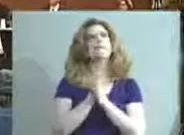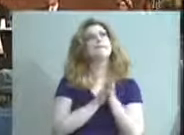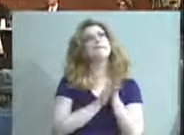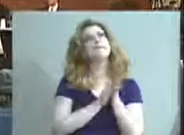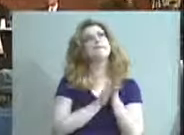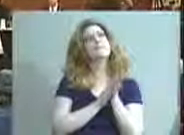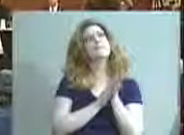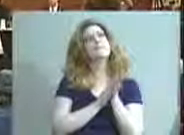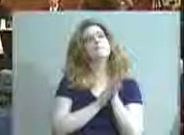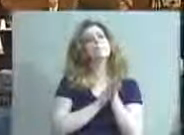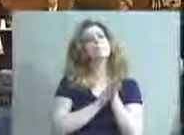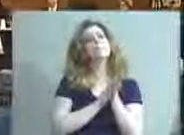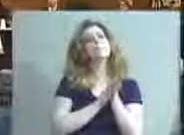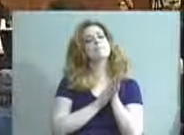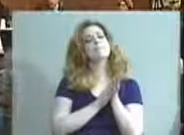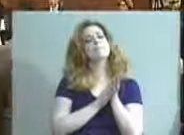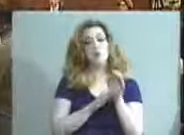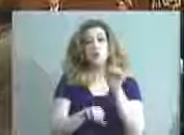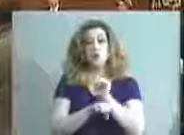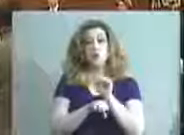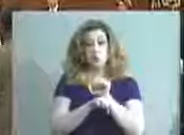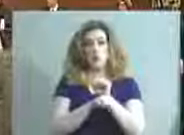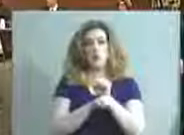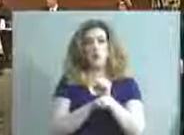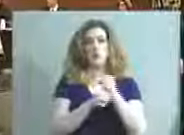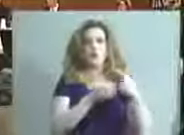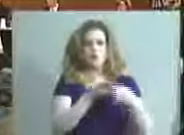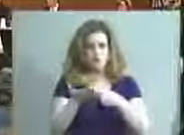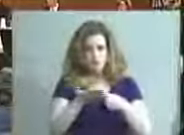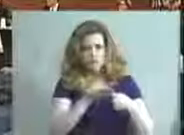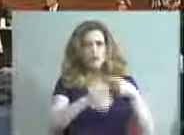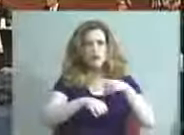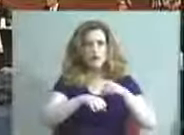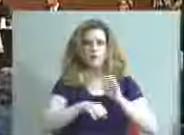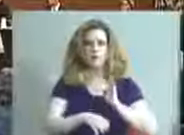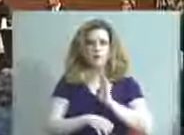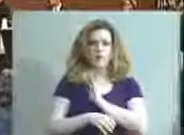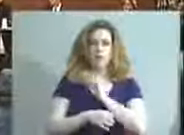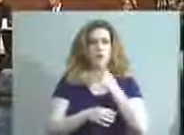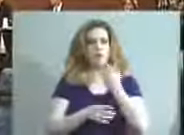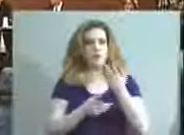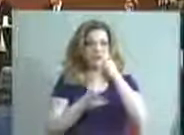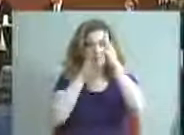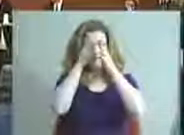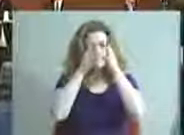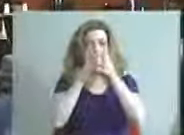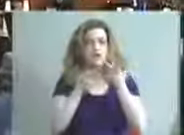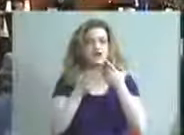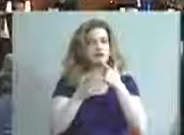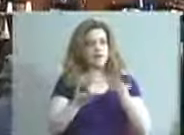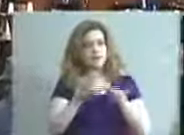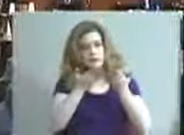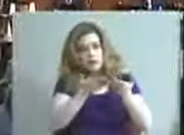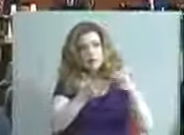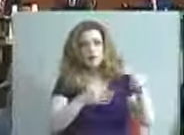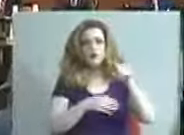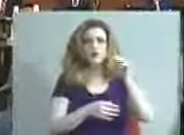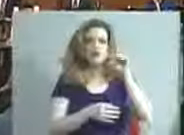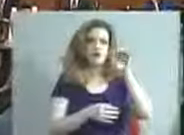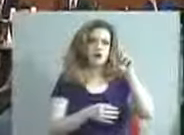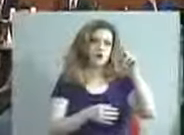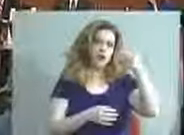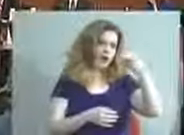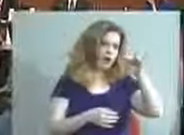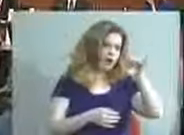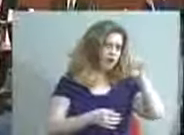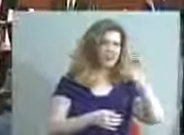the board's work cycle where we've agreed on a strategy and we've delegated it to Dr. Hargens and her team I think a lot of